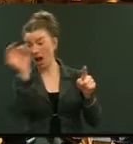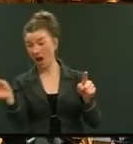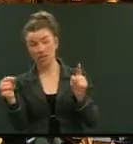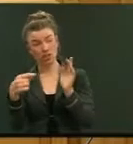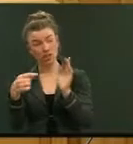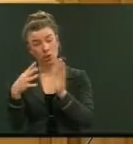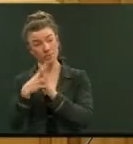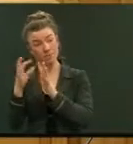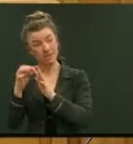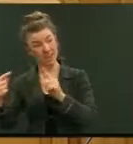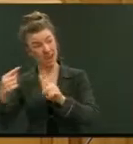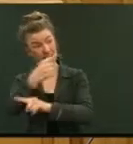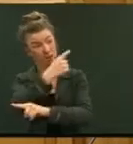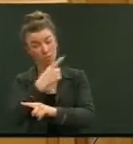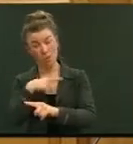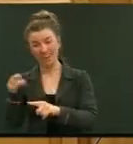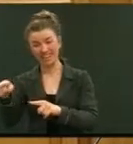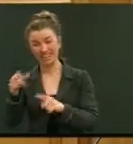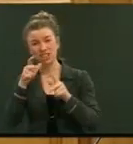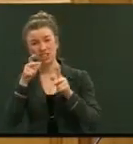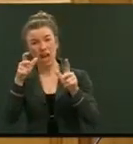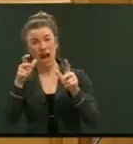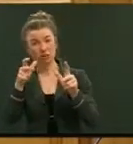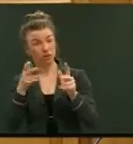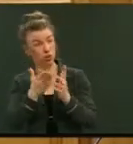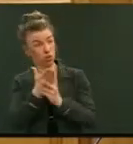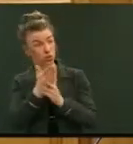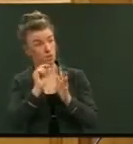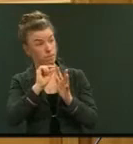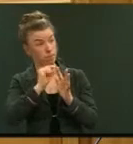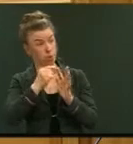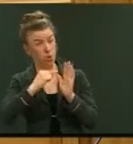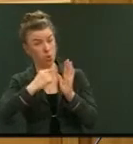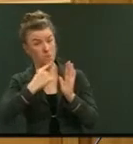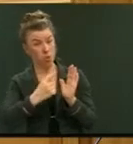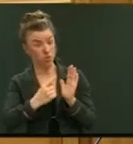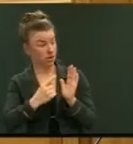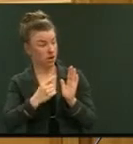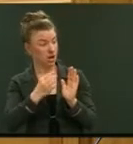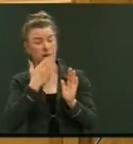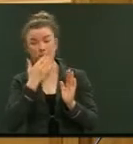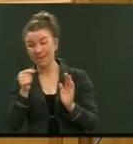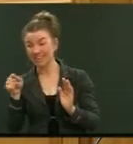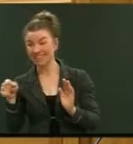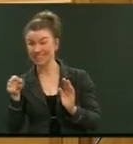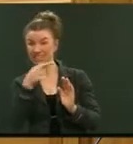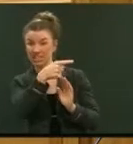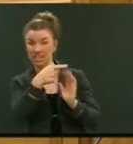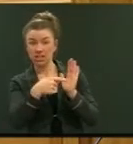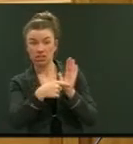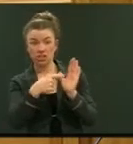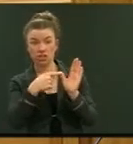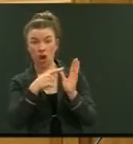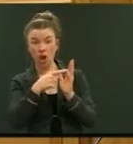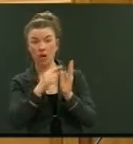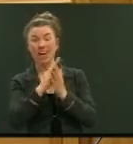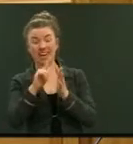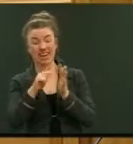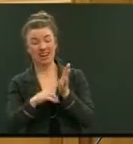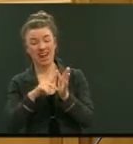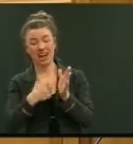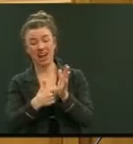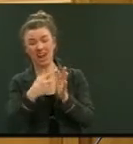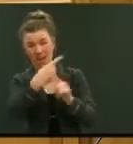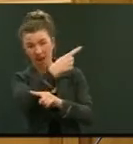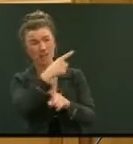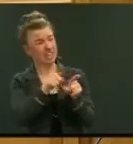remove himself from this chamber because he shouted out during a point of order. I ask you to remove the Honourable Tauhanare for exactly the same